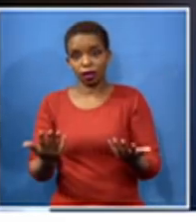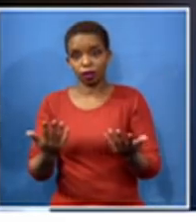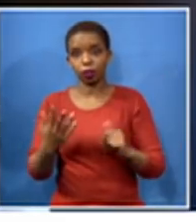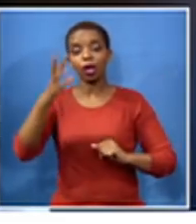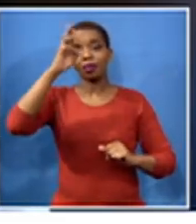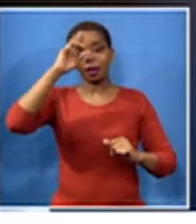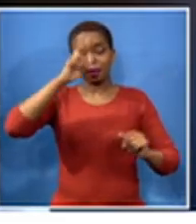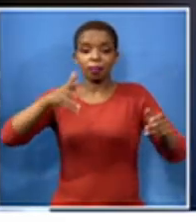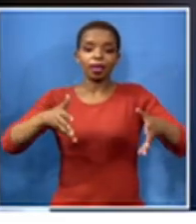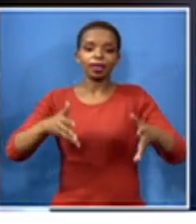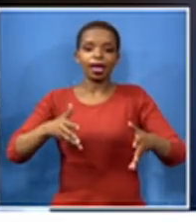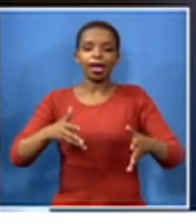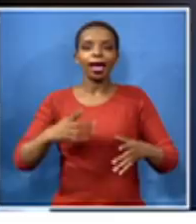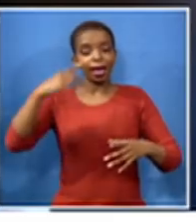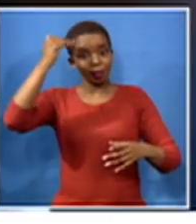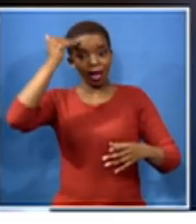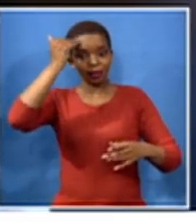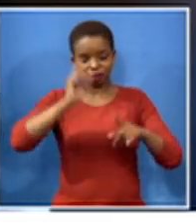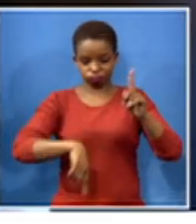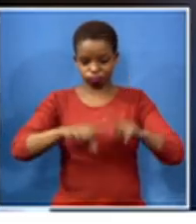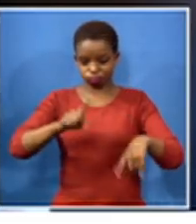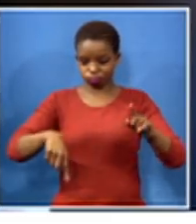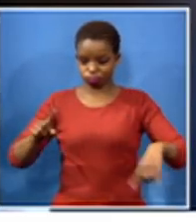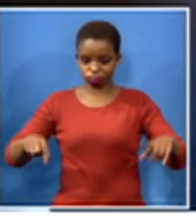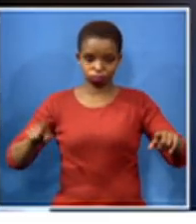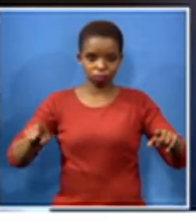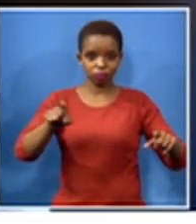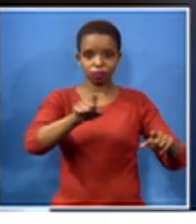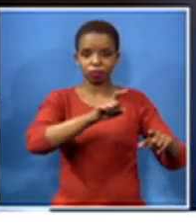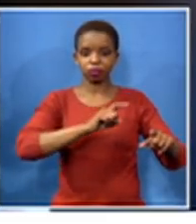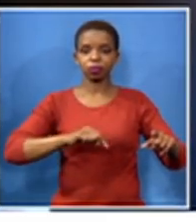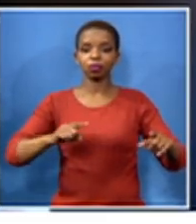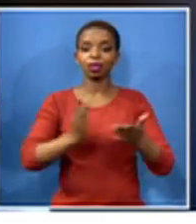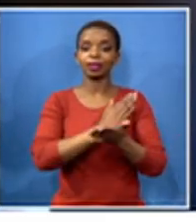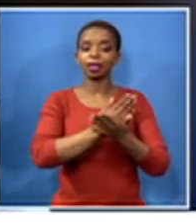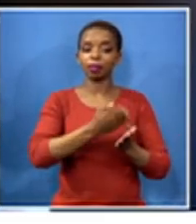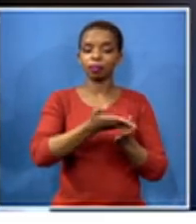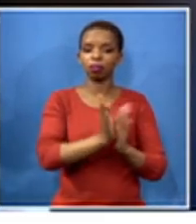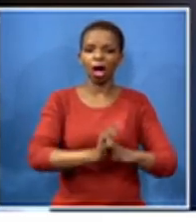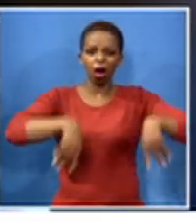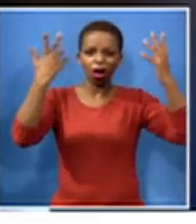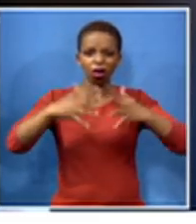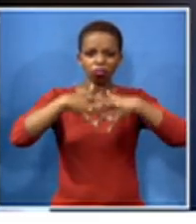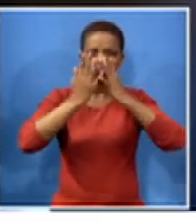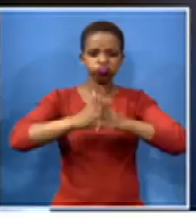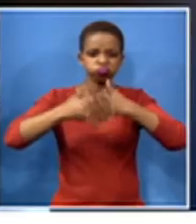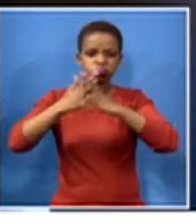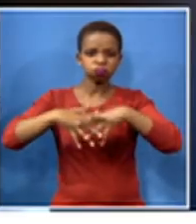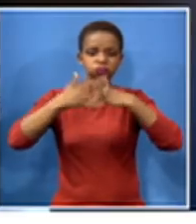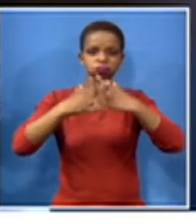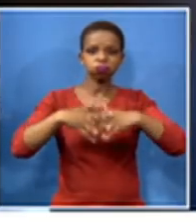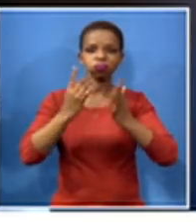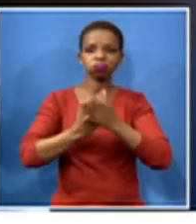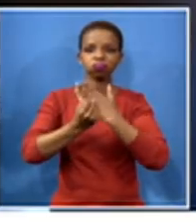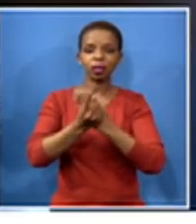minds others they will create the havoc just to uh create the havoc